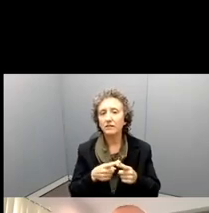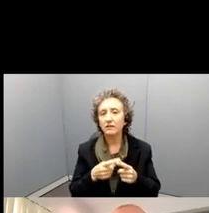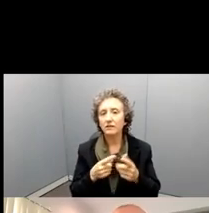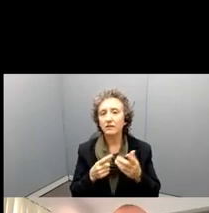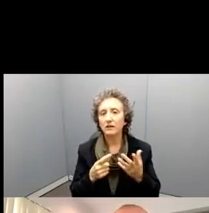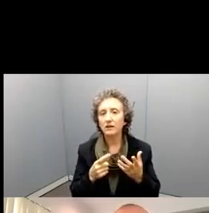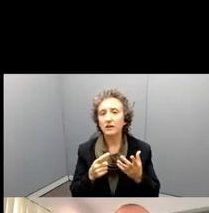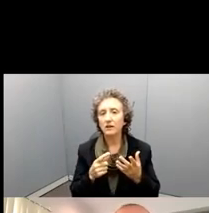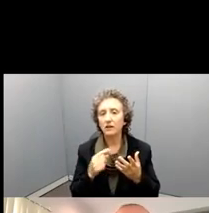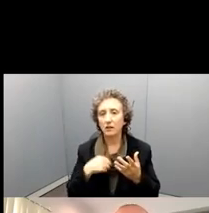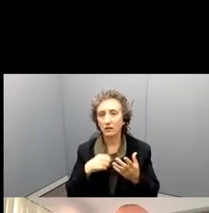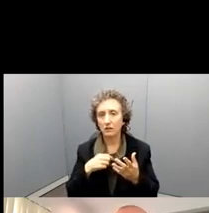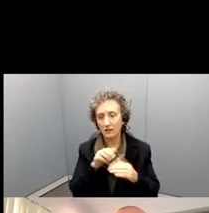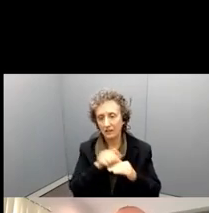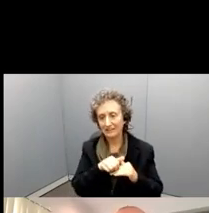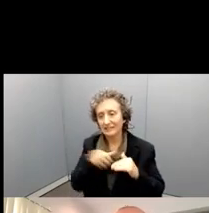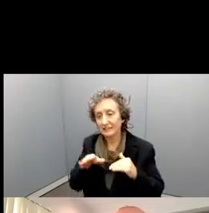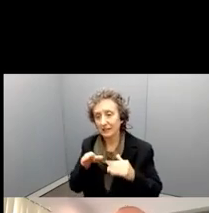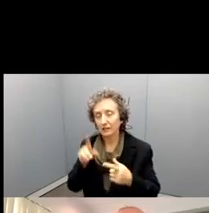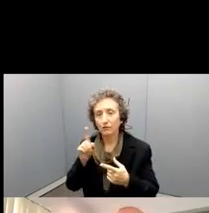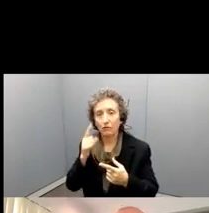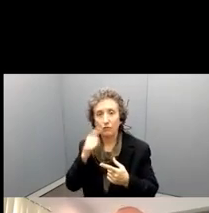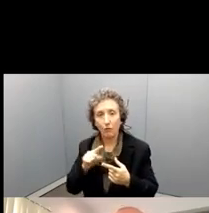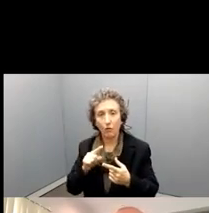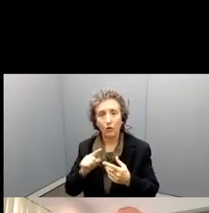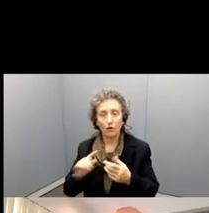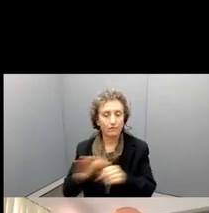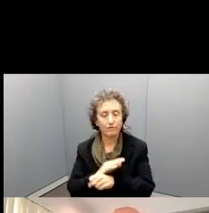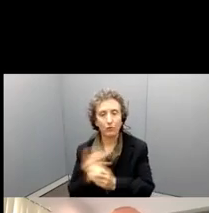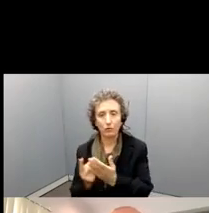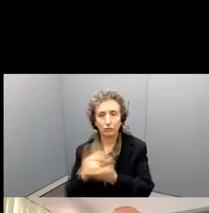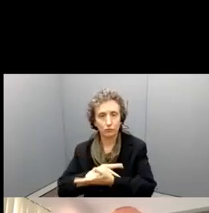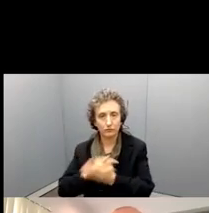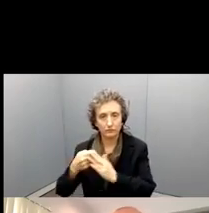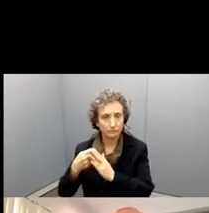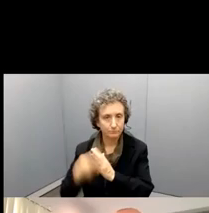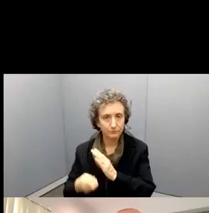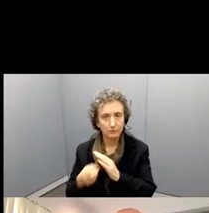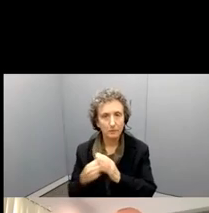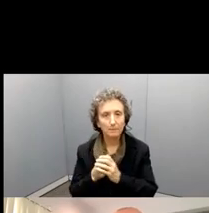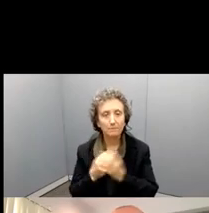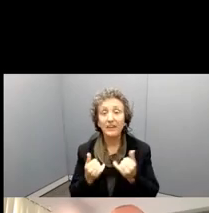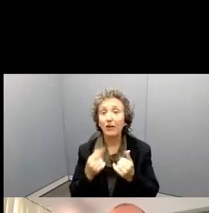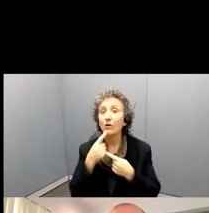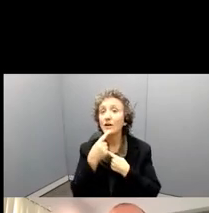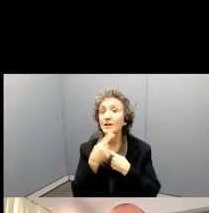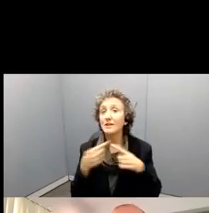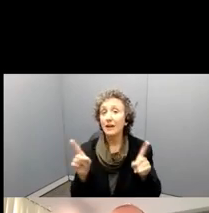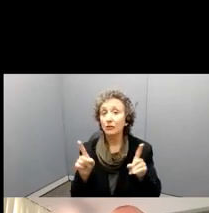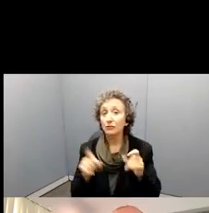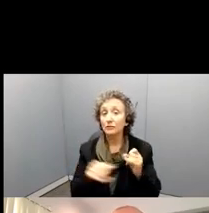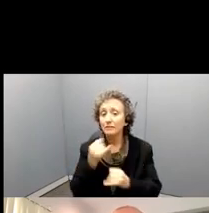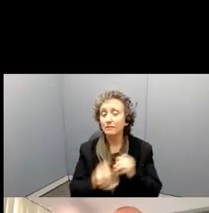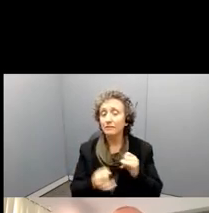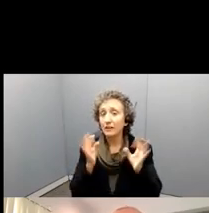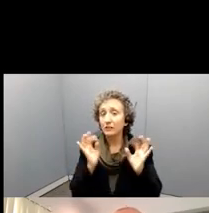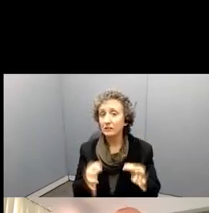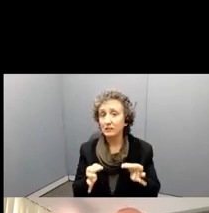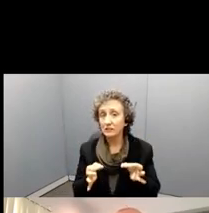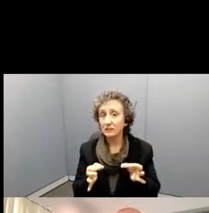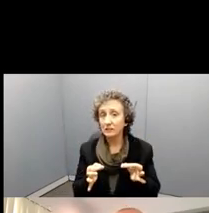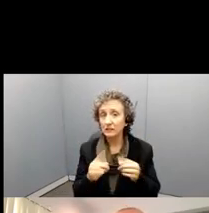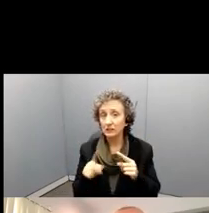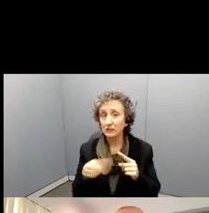thorough review. Do, do know that. Uh, announcements, so are made, final decisions, are made in